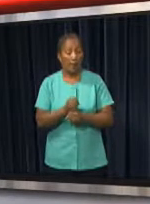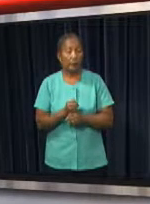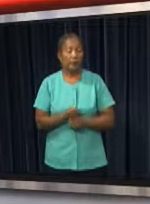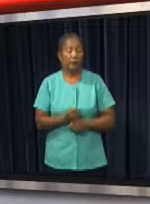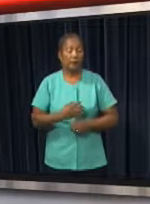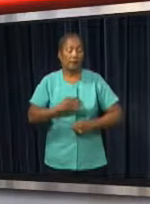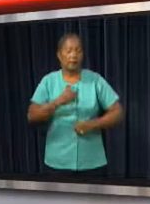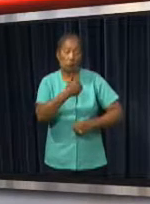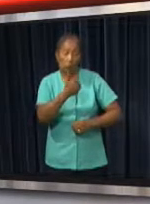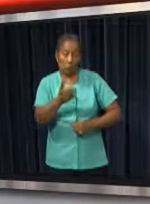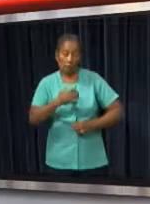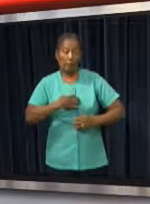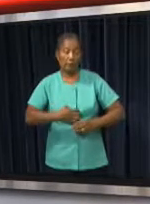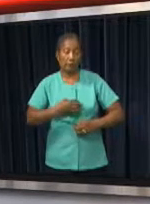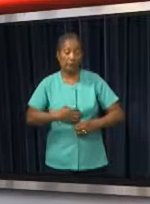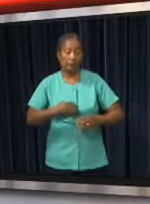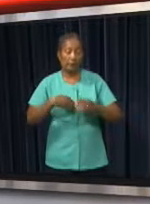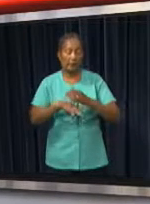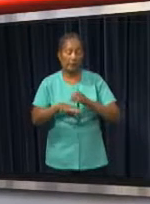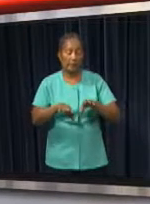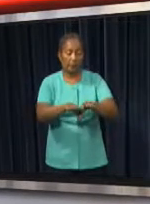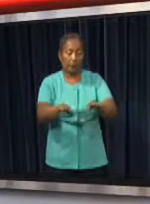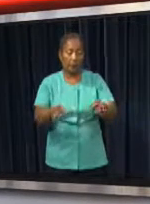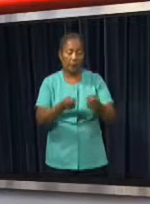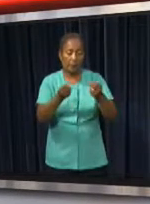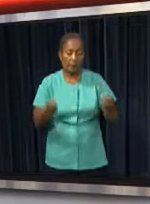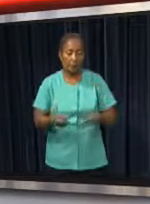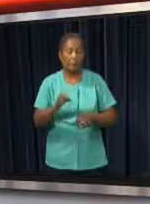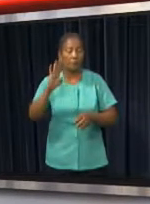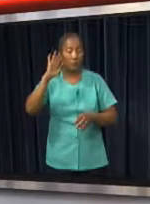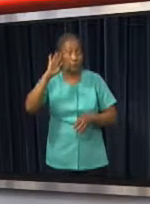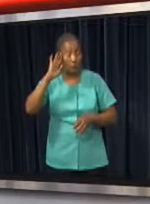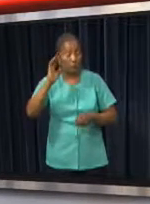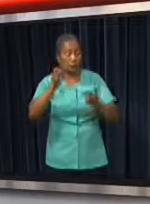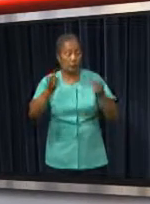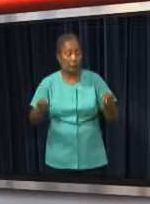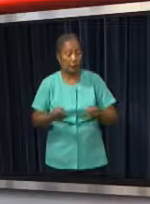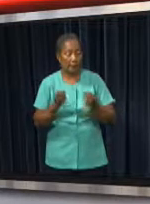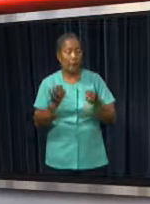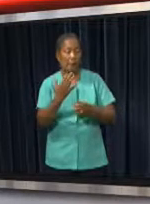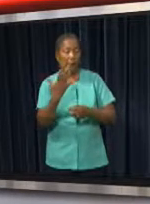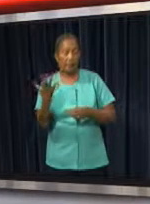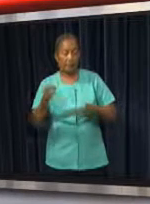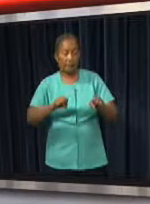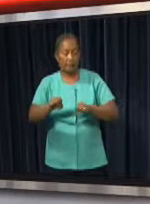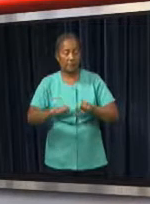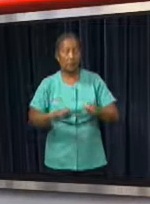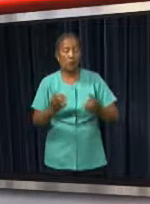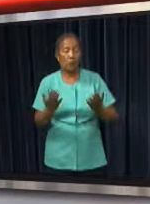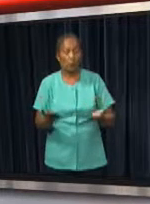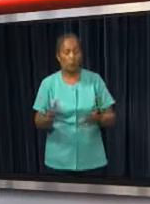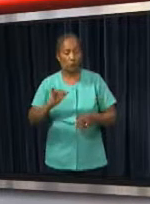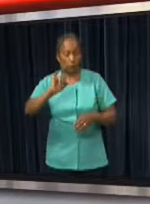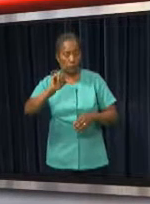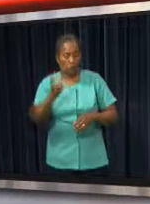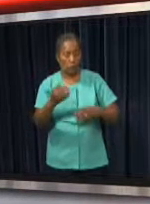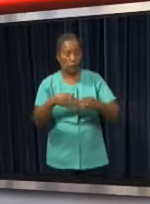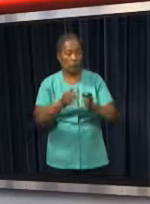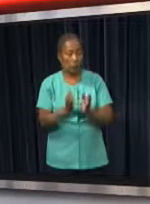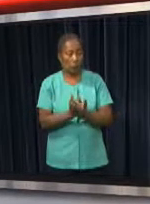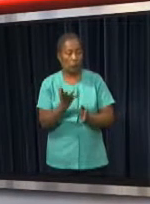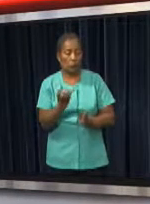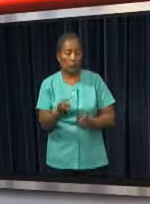Working on the integrity and the internal organization of the police organization are some of the issues